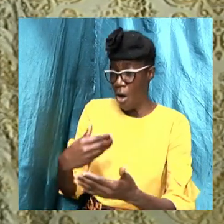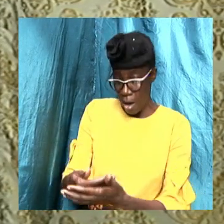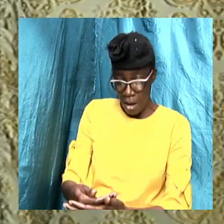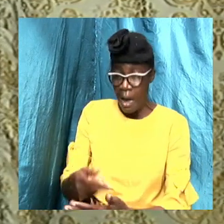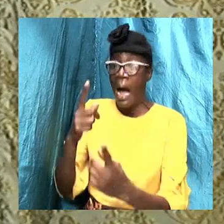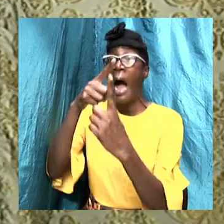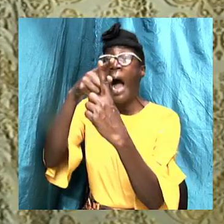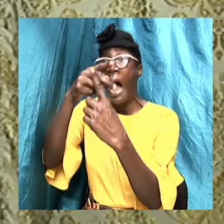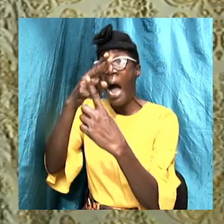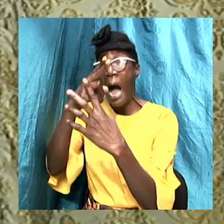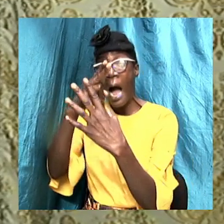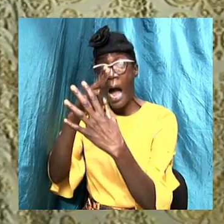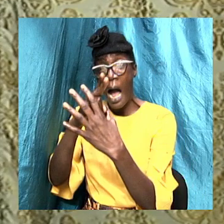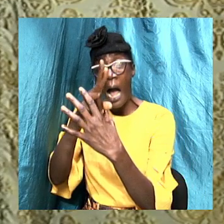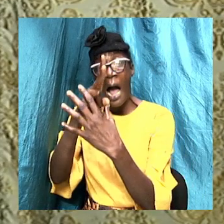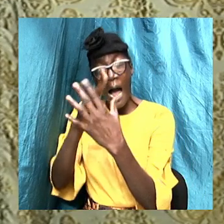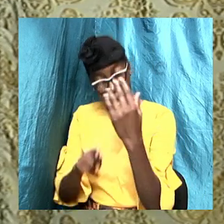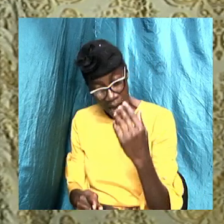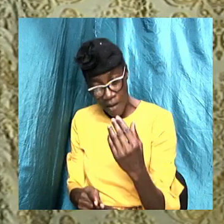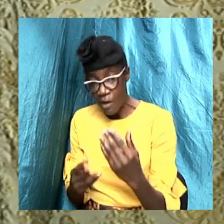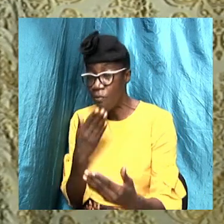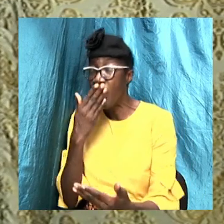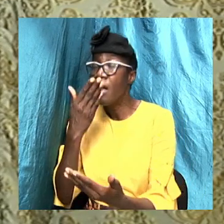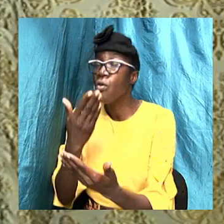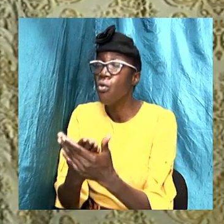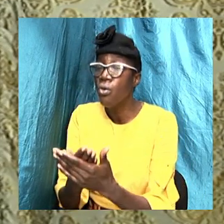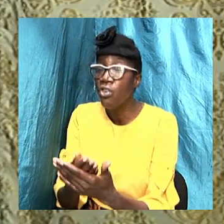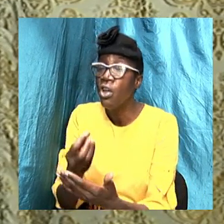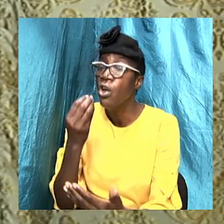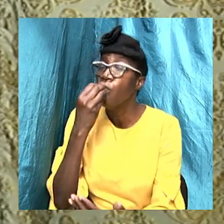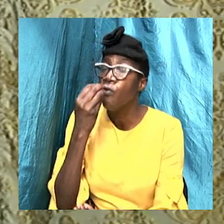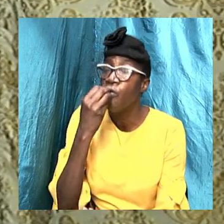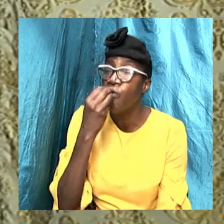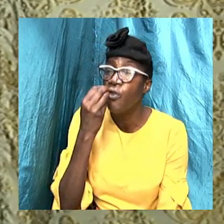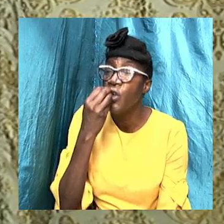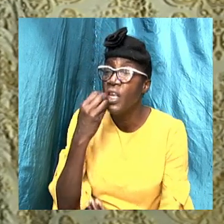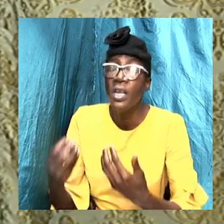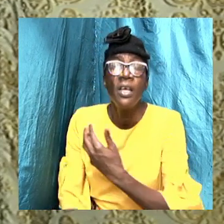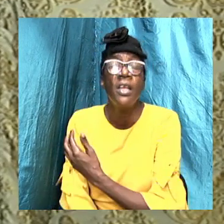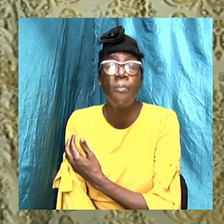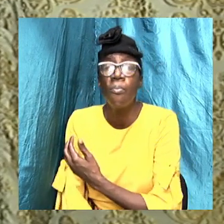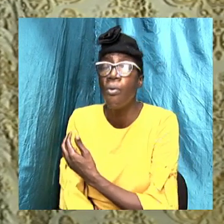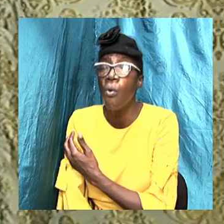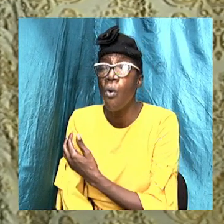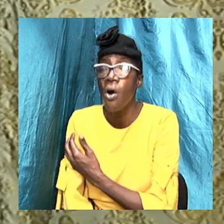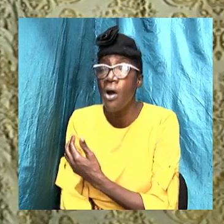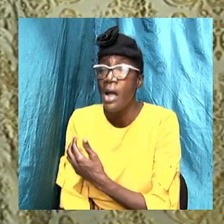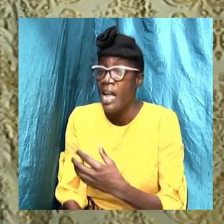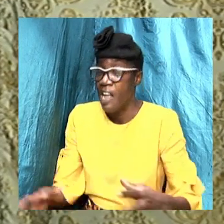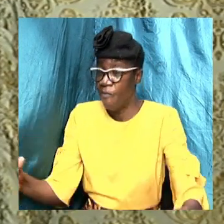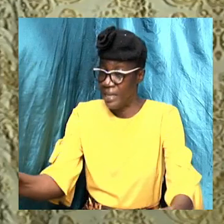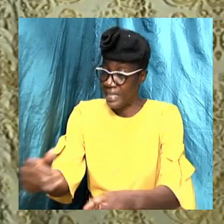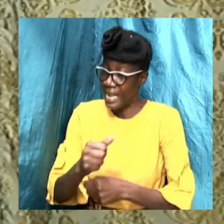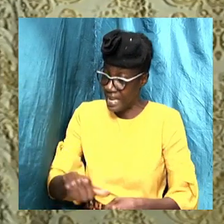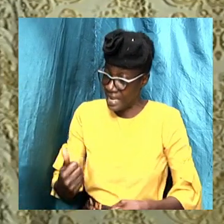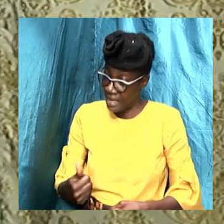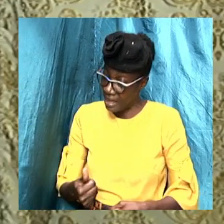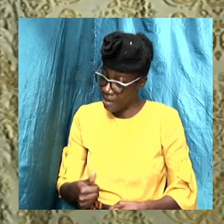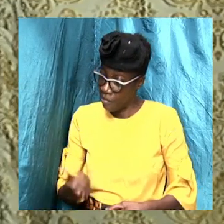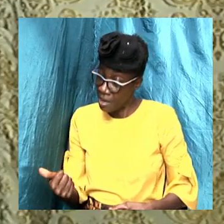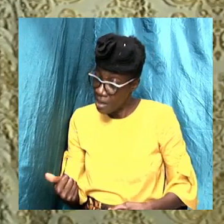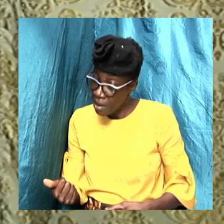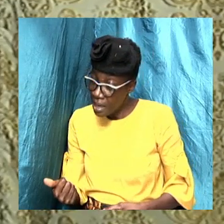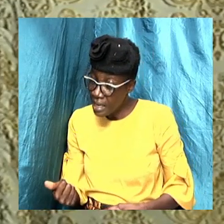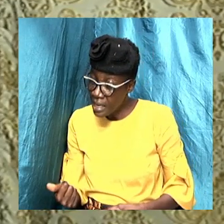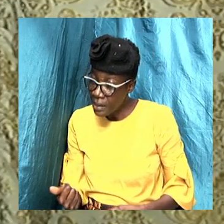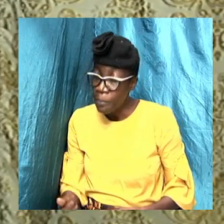false accusation, I will restore him. Fourfold. We also mention scripture like Matthew 5,